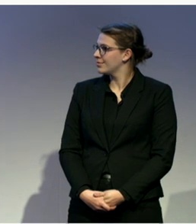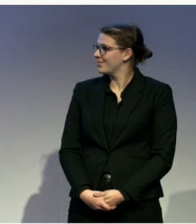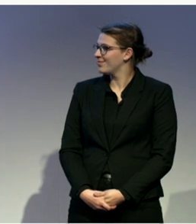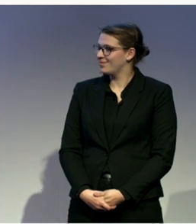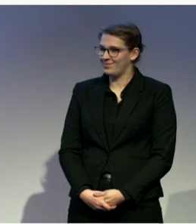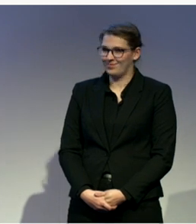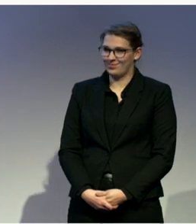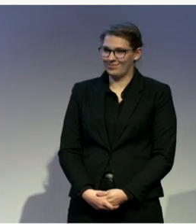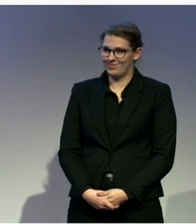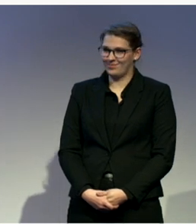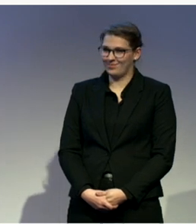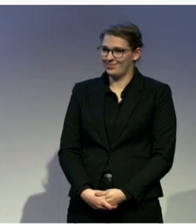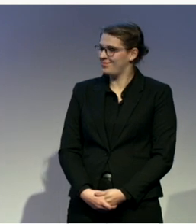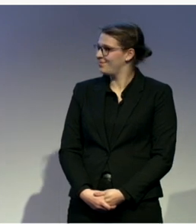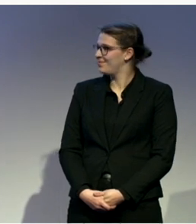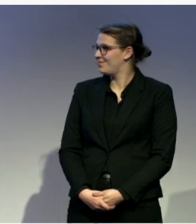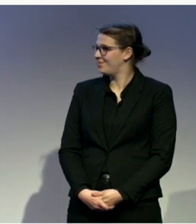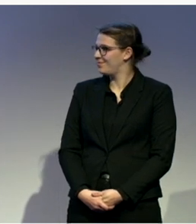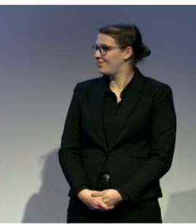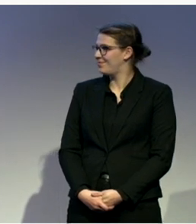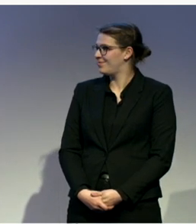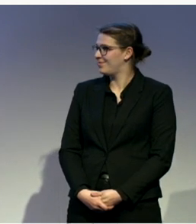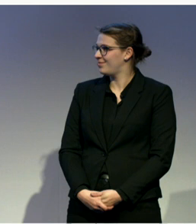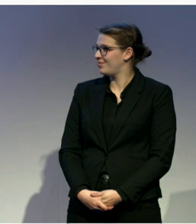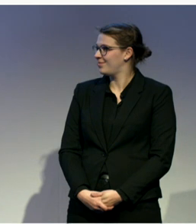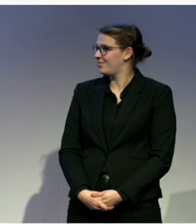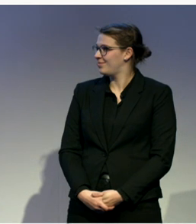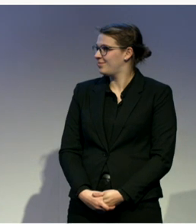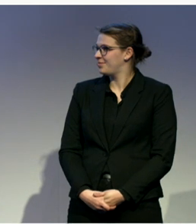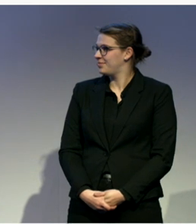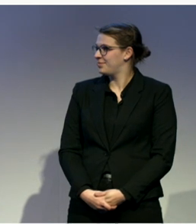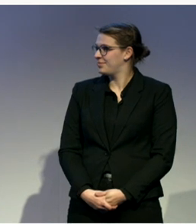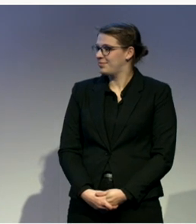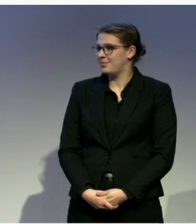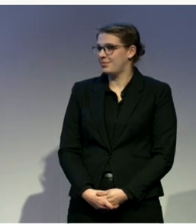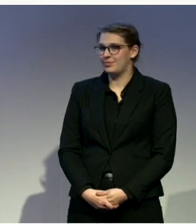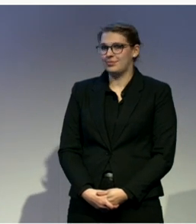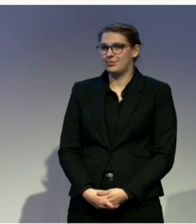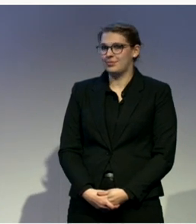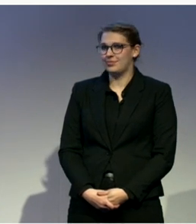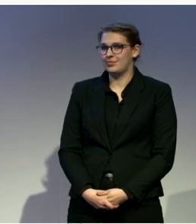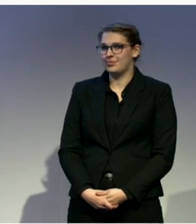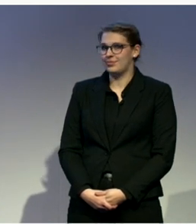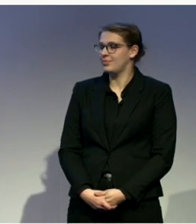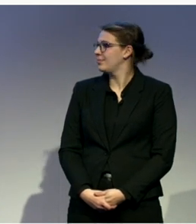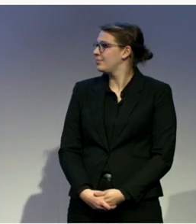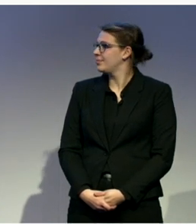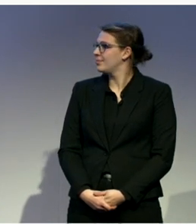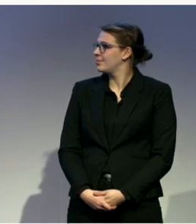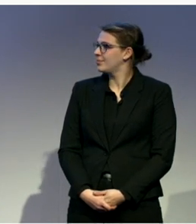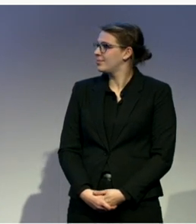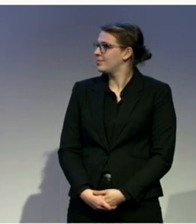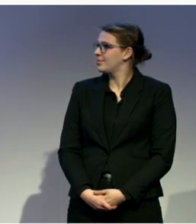support because those problems will continue to surface. So, we do need to engage in important monitoring. We need to make sure that they're